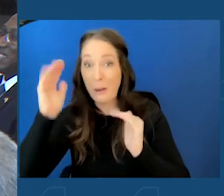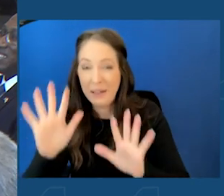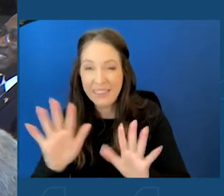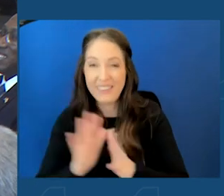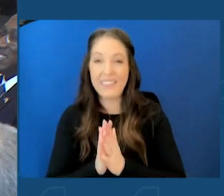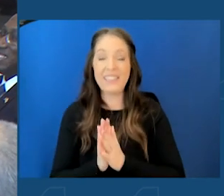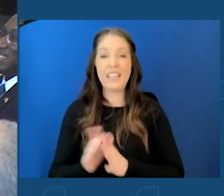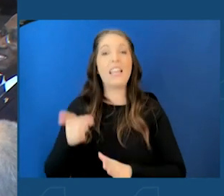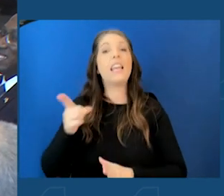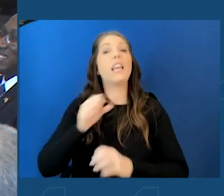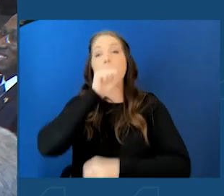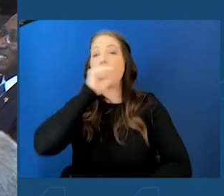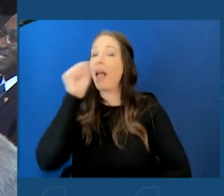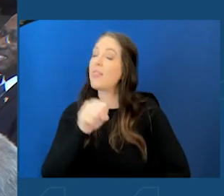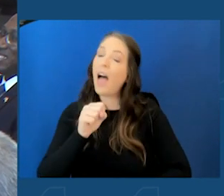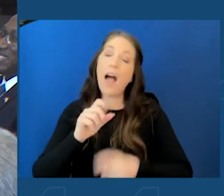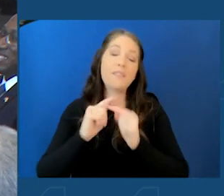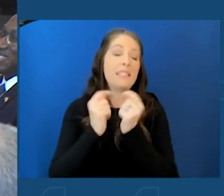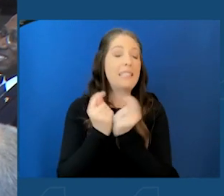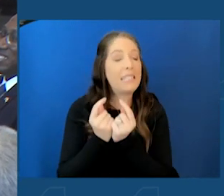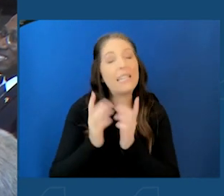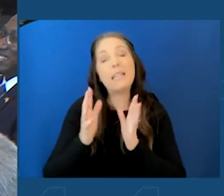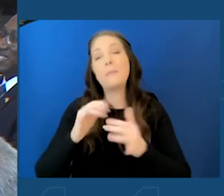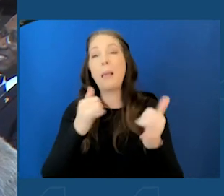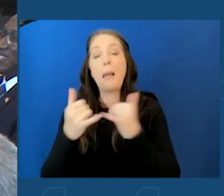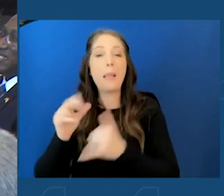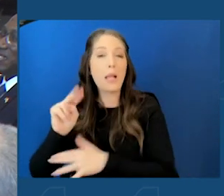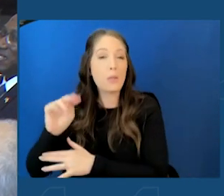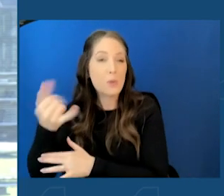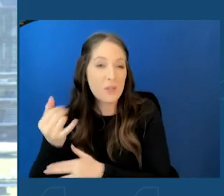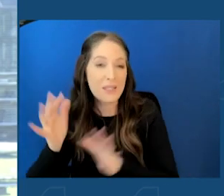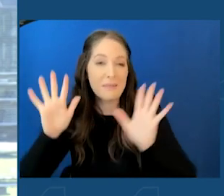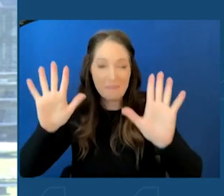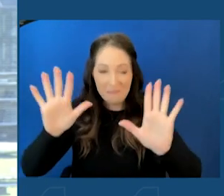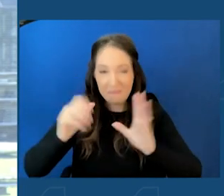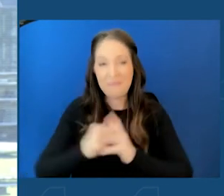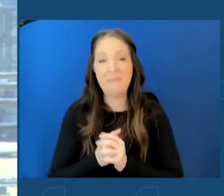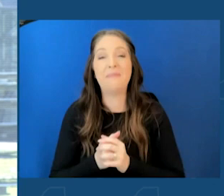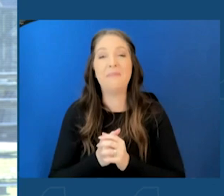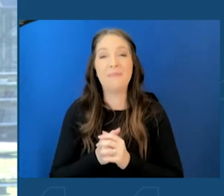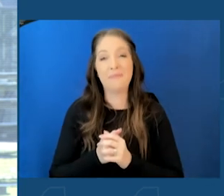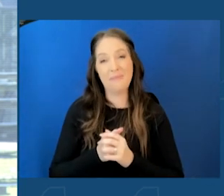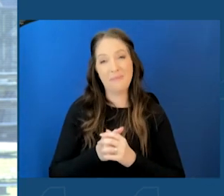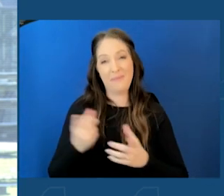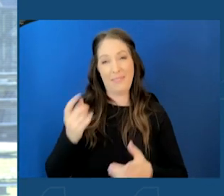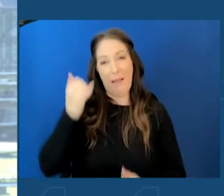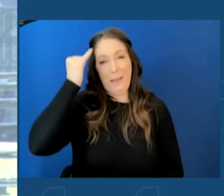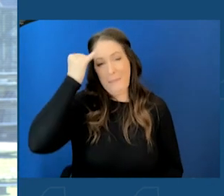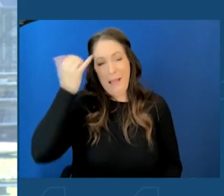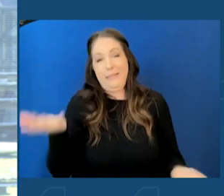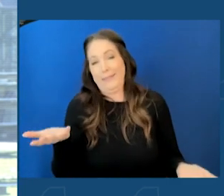his teams that play in New Jersey. Okay, he loves them. We all love all of our teams. But what a year for the Bills.